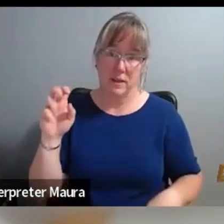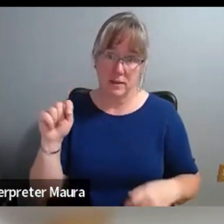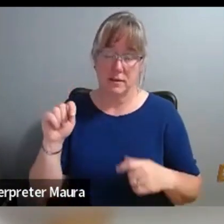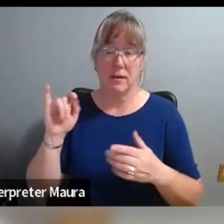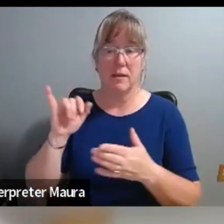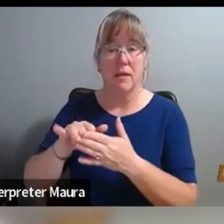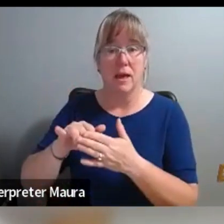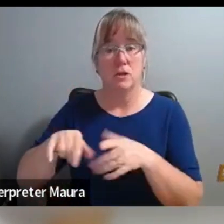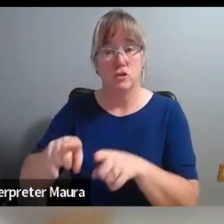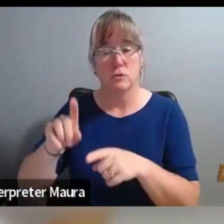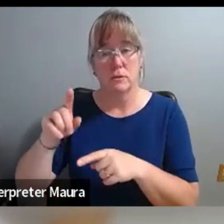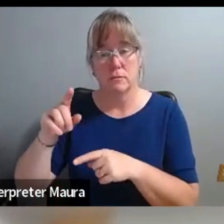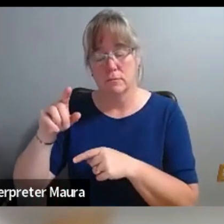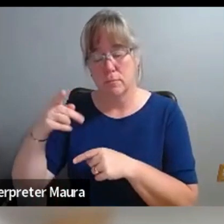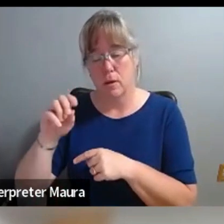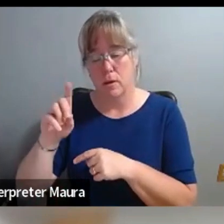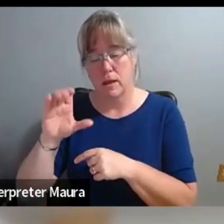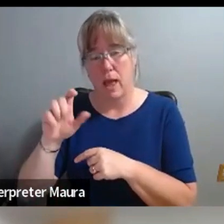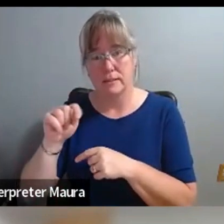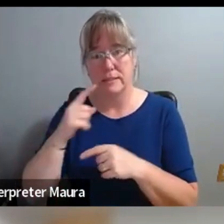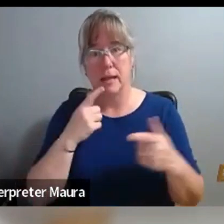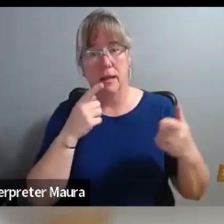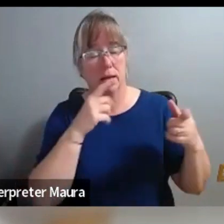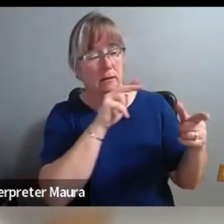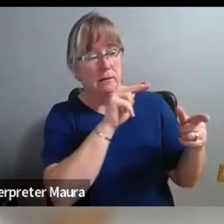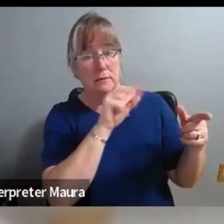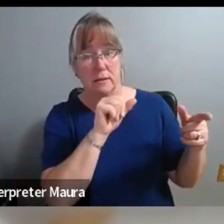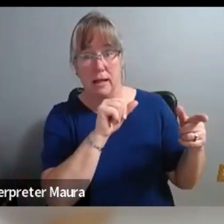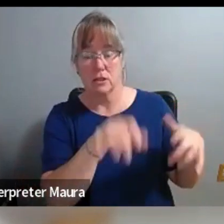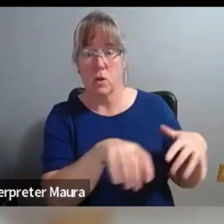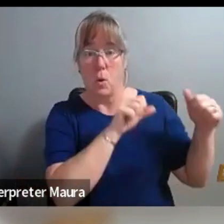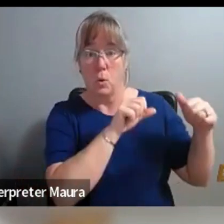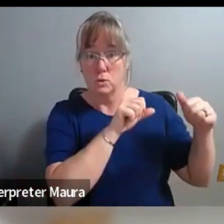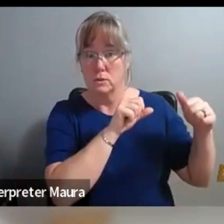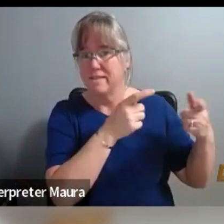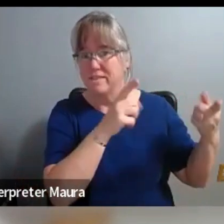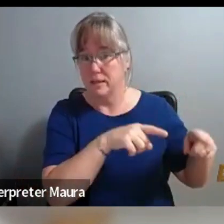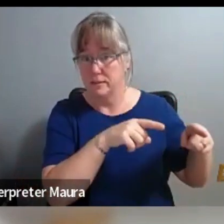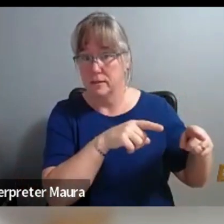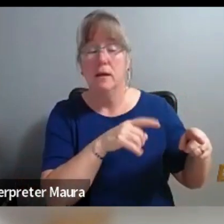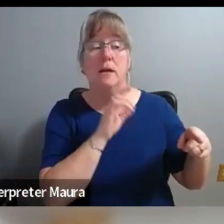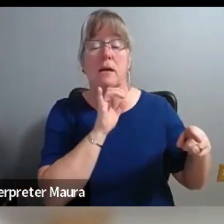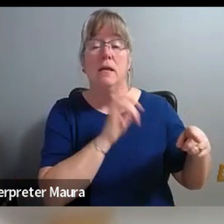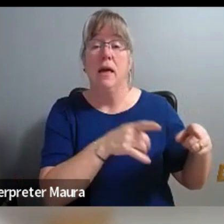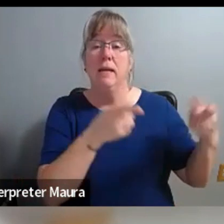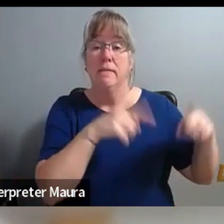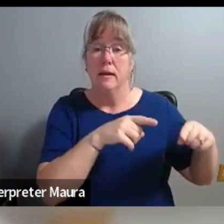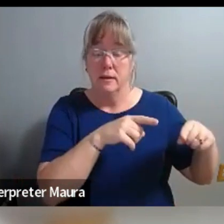podcast that the Nelson hosted, and there was some tension around that event when the Nelson